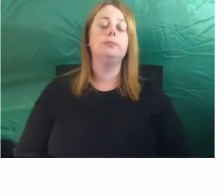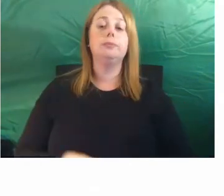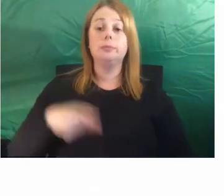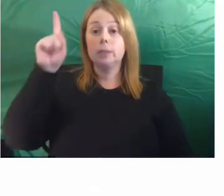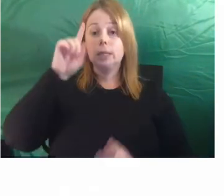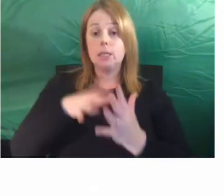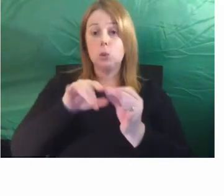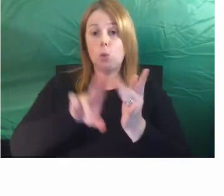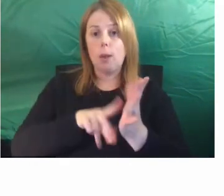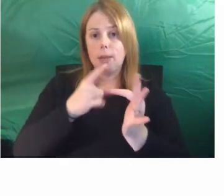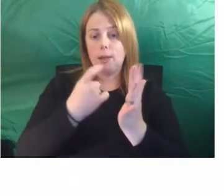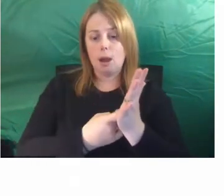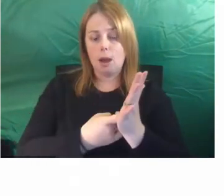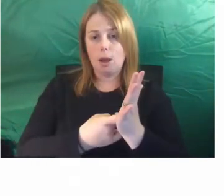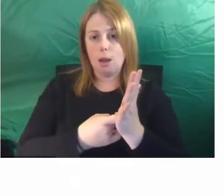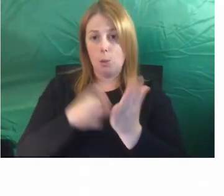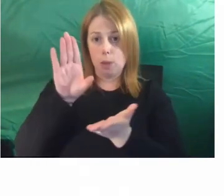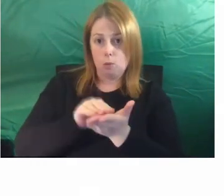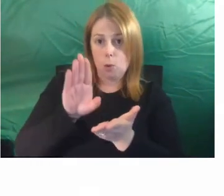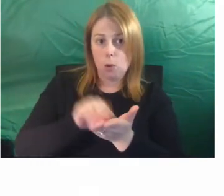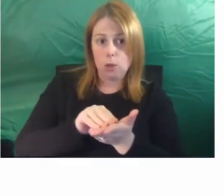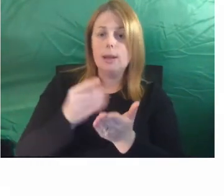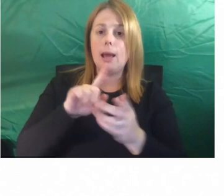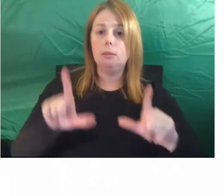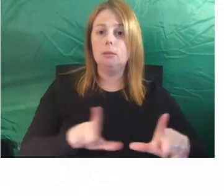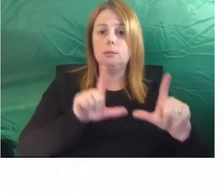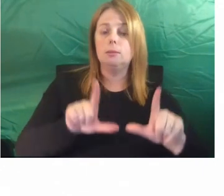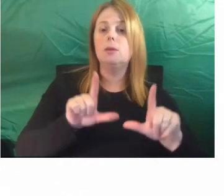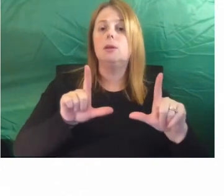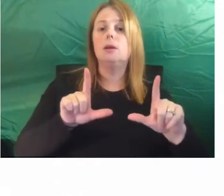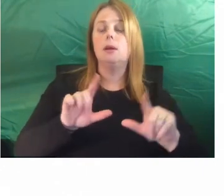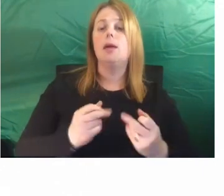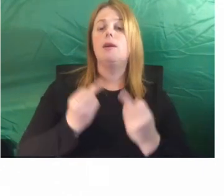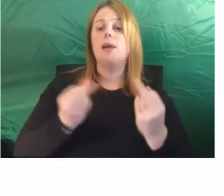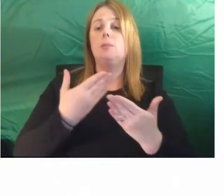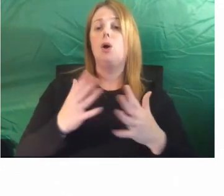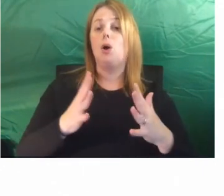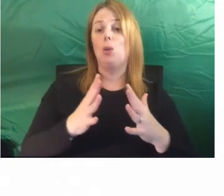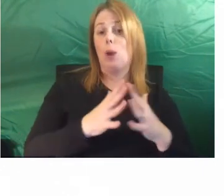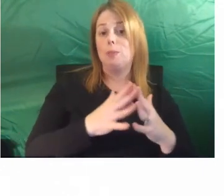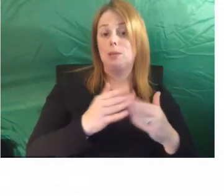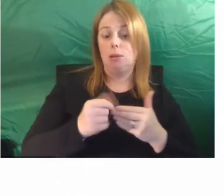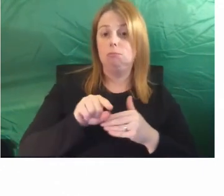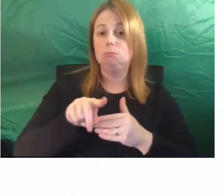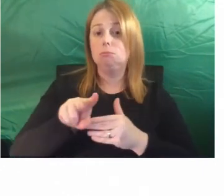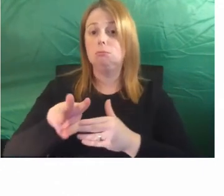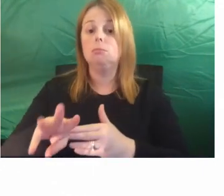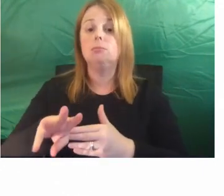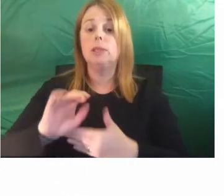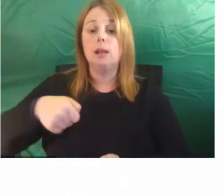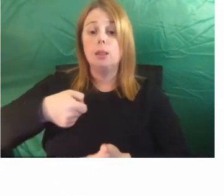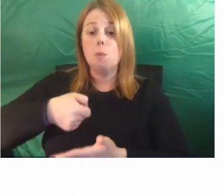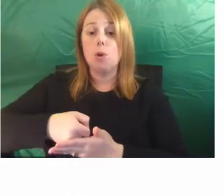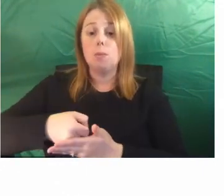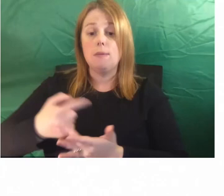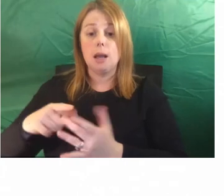these accessibility aspects, will be available on Our Watchers' website in the coming weeks. You can use the Q&A function at the bottom of your